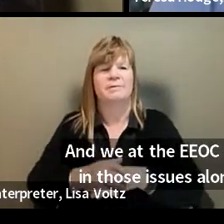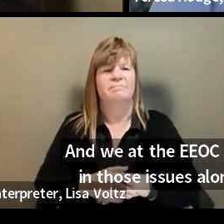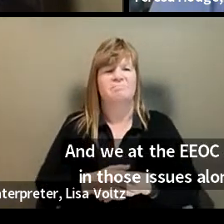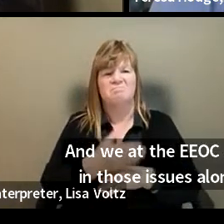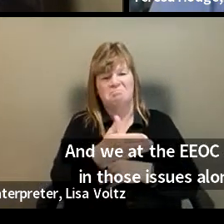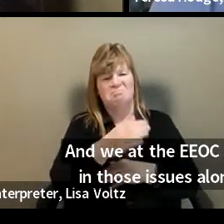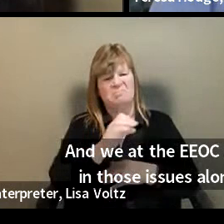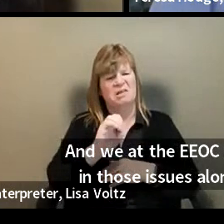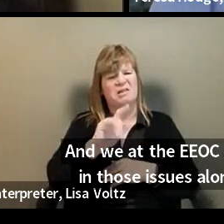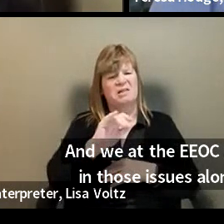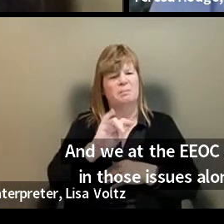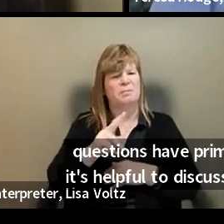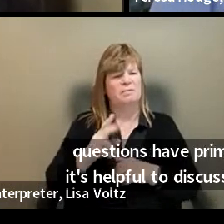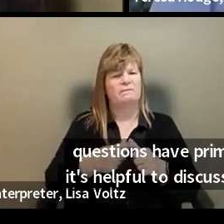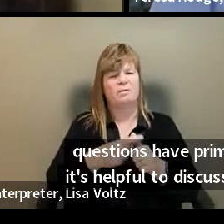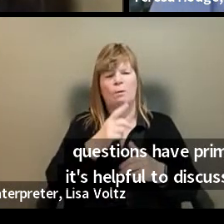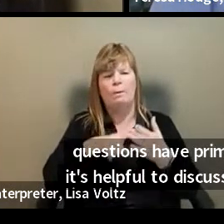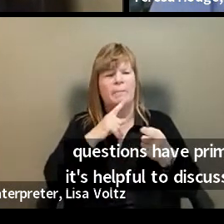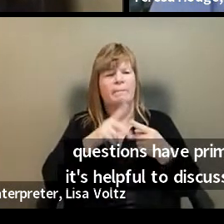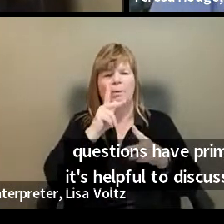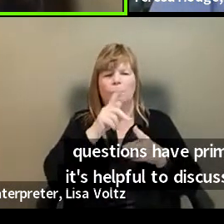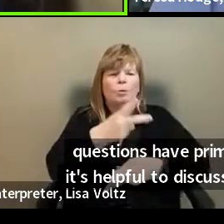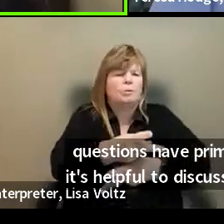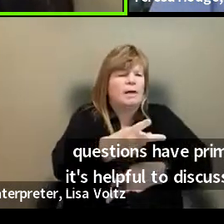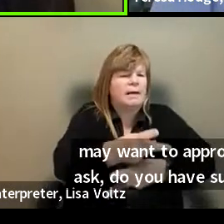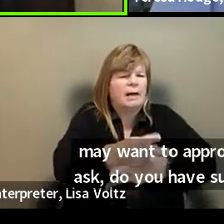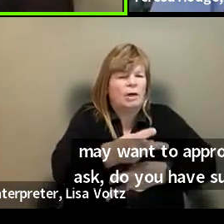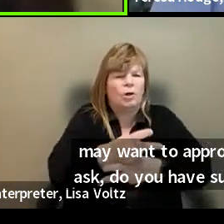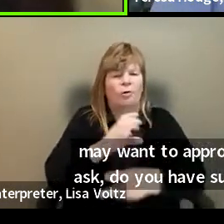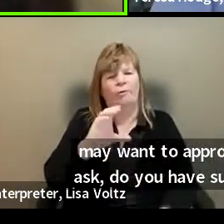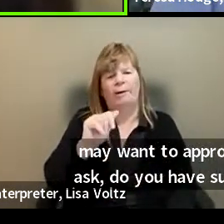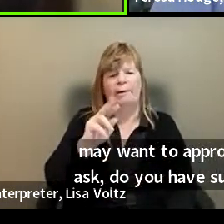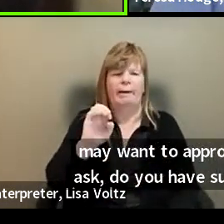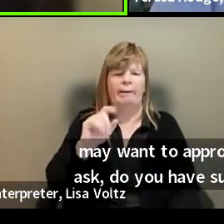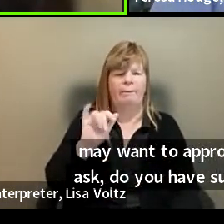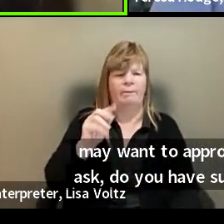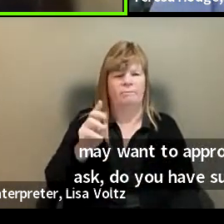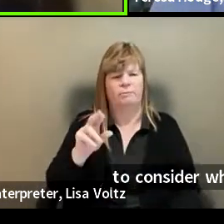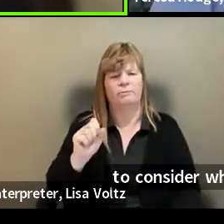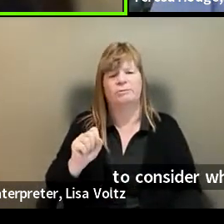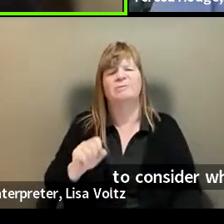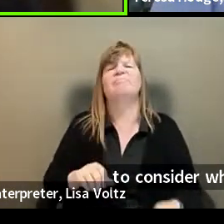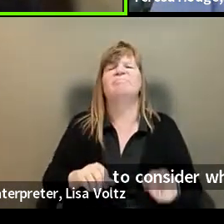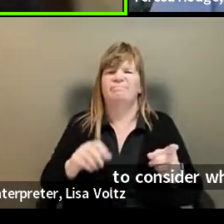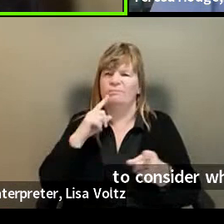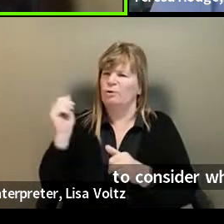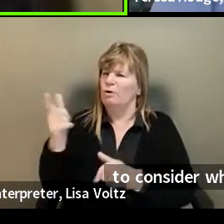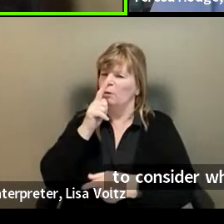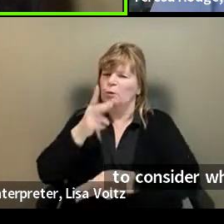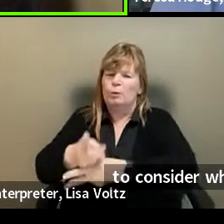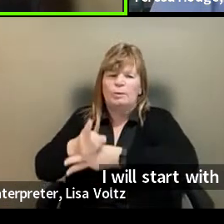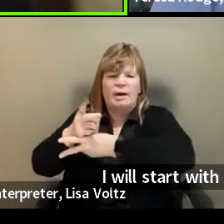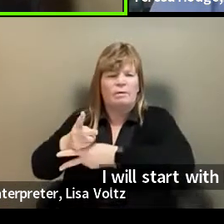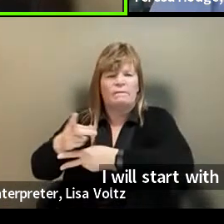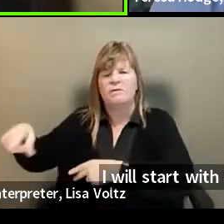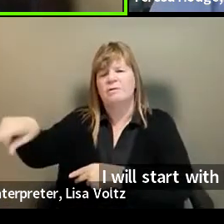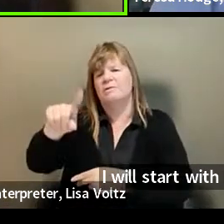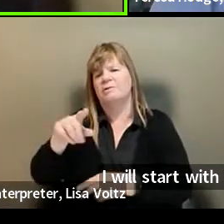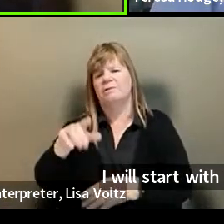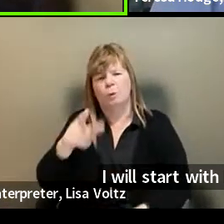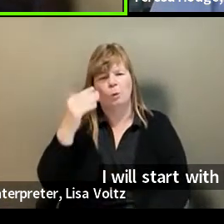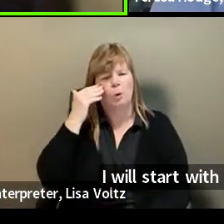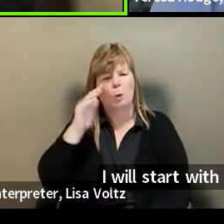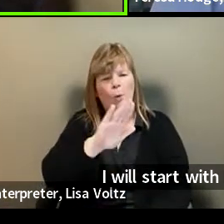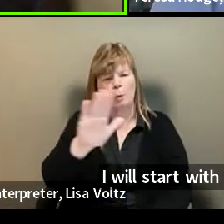Elizabeth. What about caregivers? Yes. Thank you so much. Um, so for all the caregivers out there, what I would start with is know your